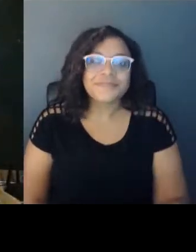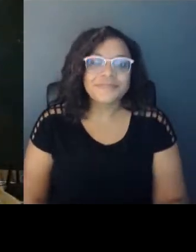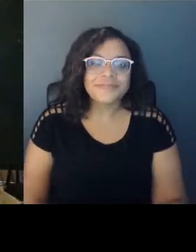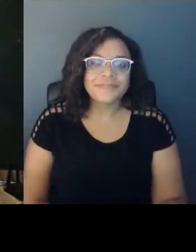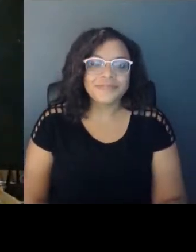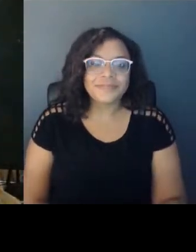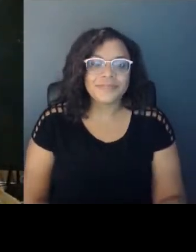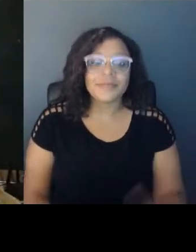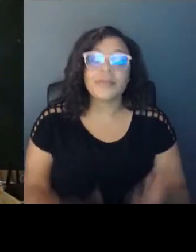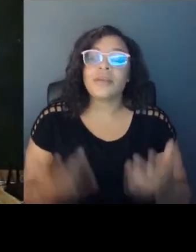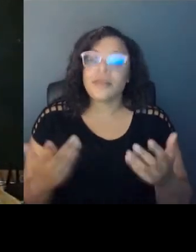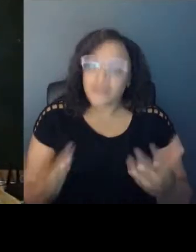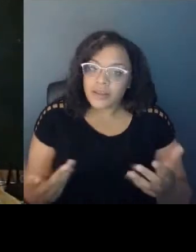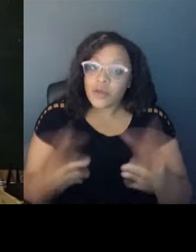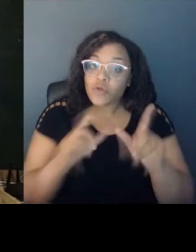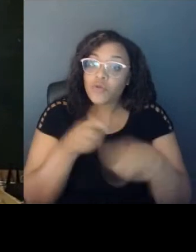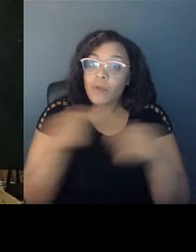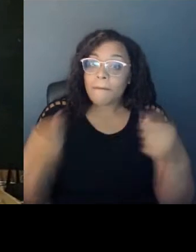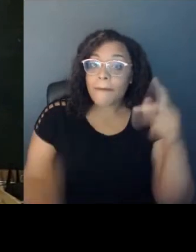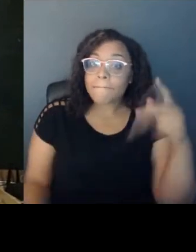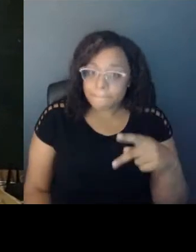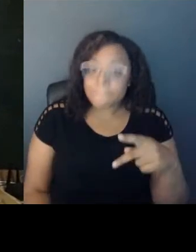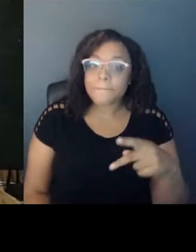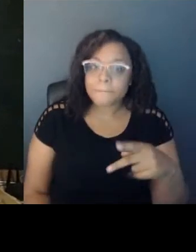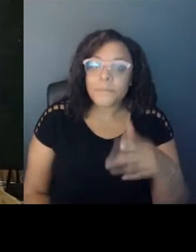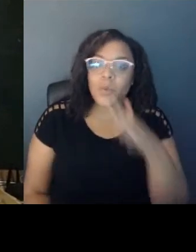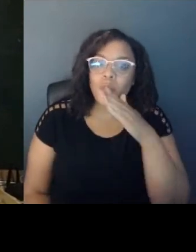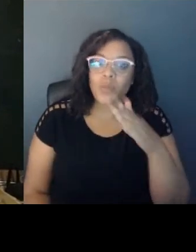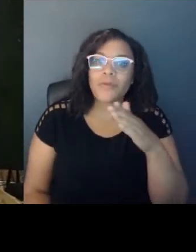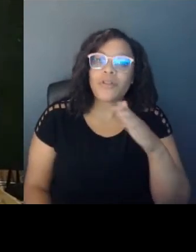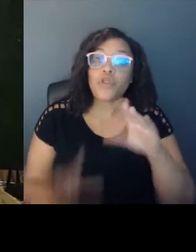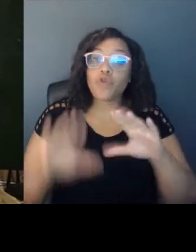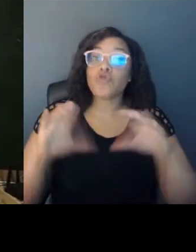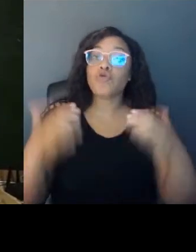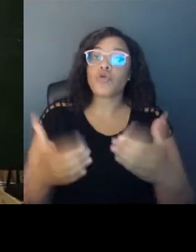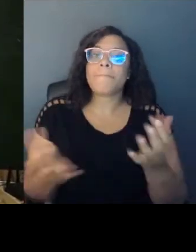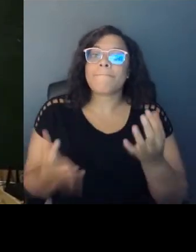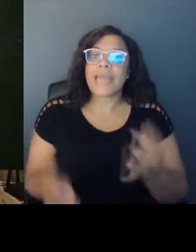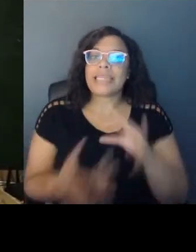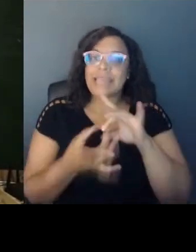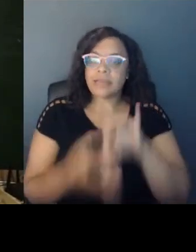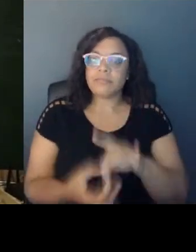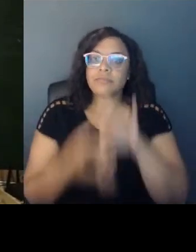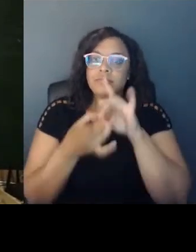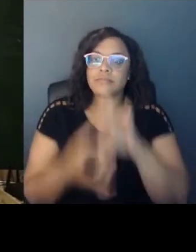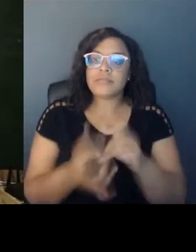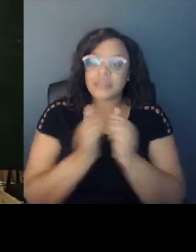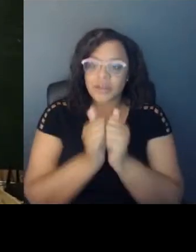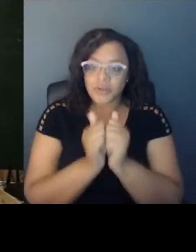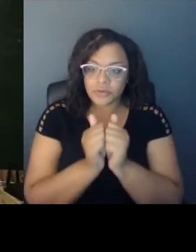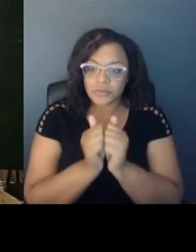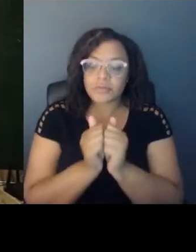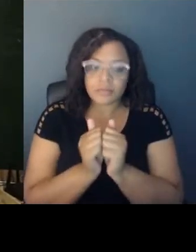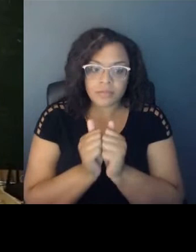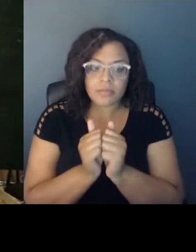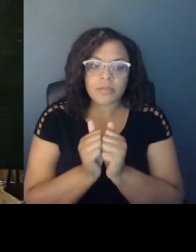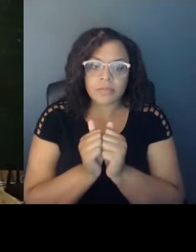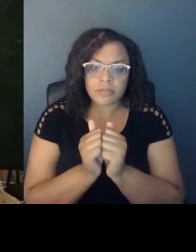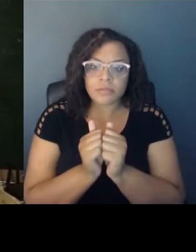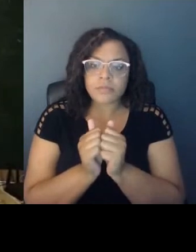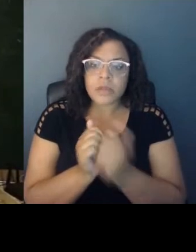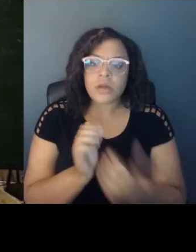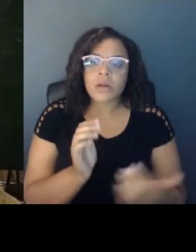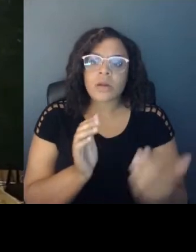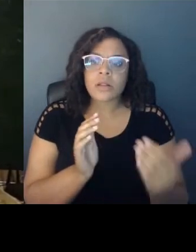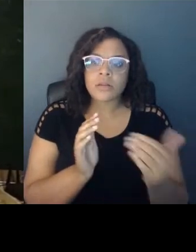going to do a group meditation. So, again, thank